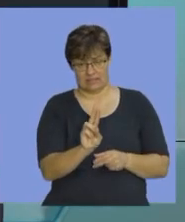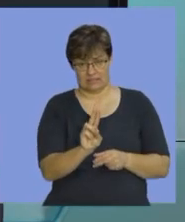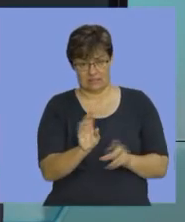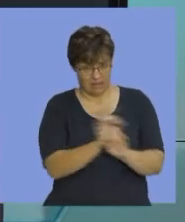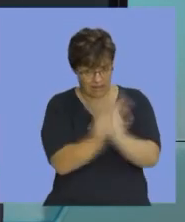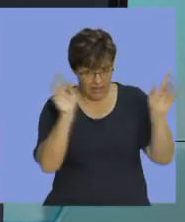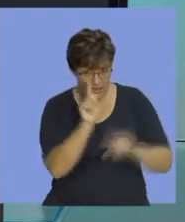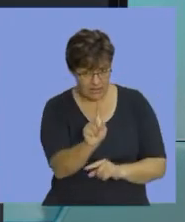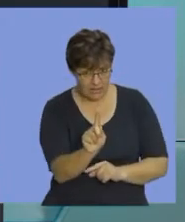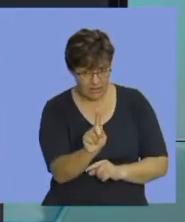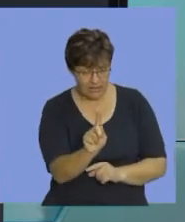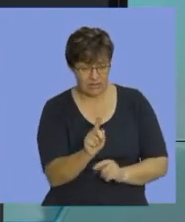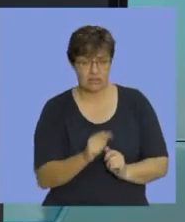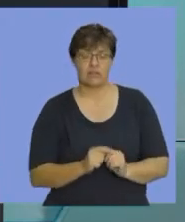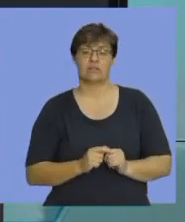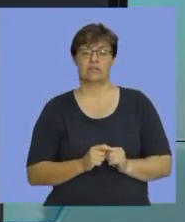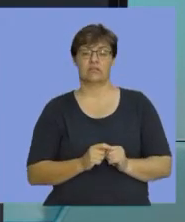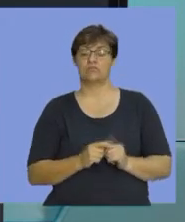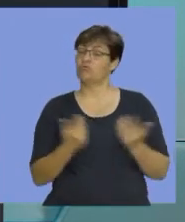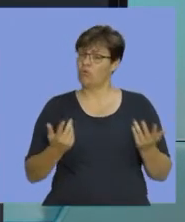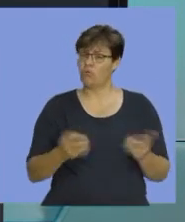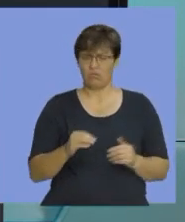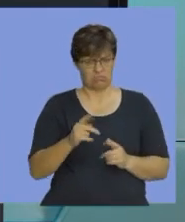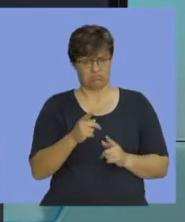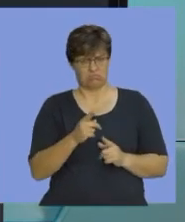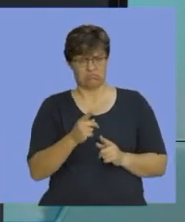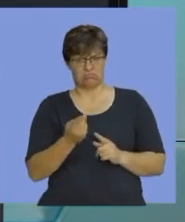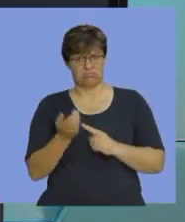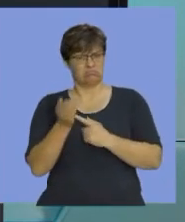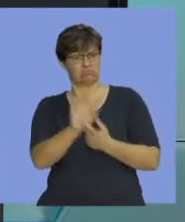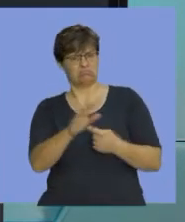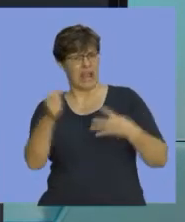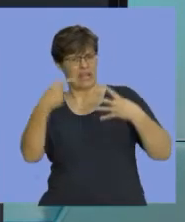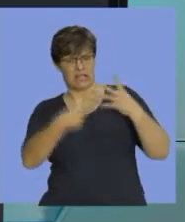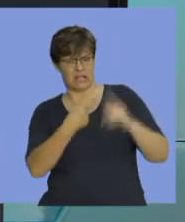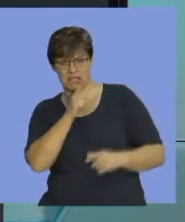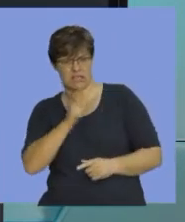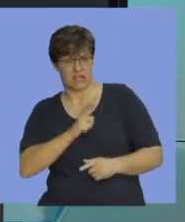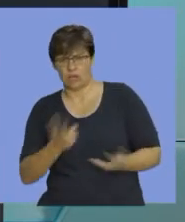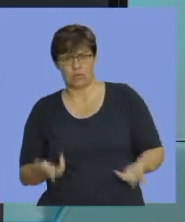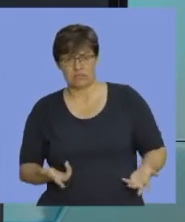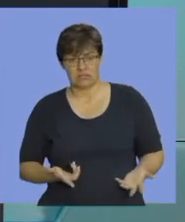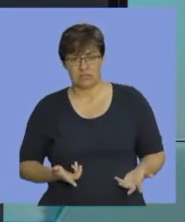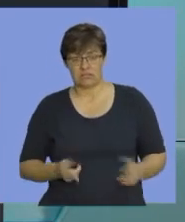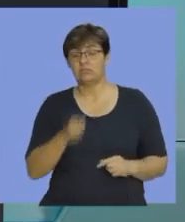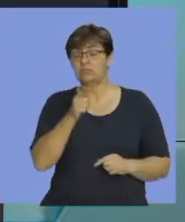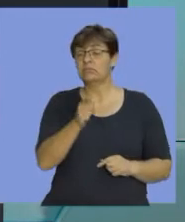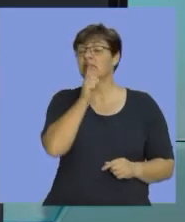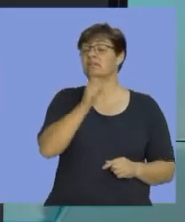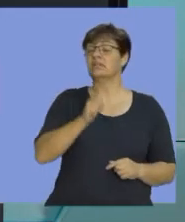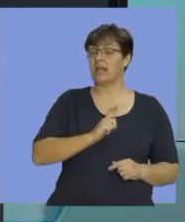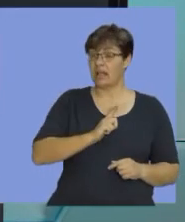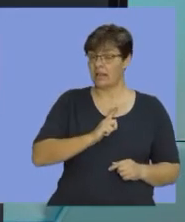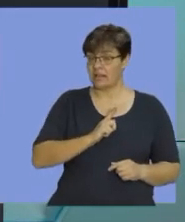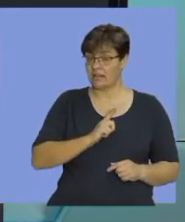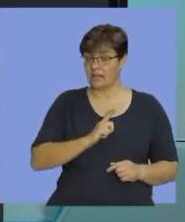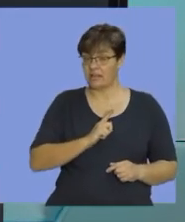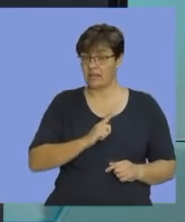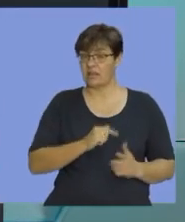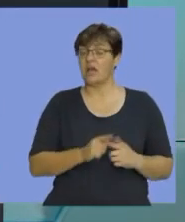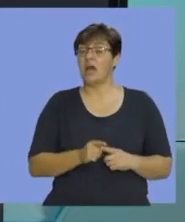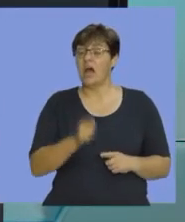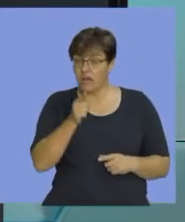Clear? So, what does this indicator tell you? This indicator informs you